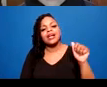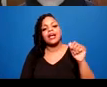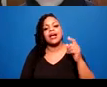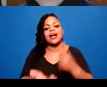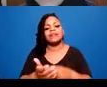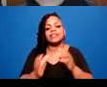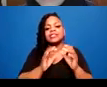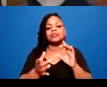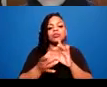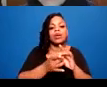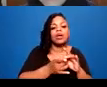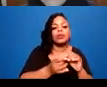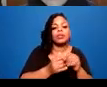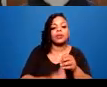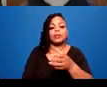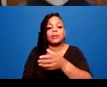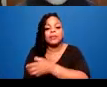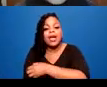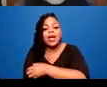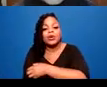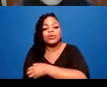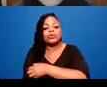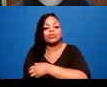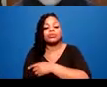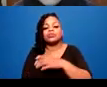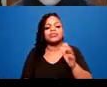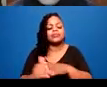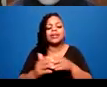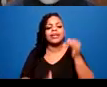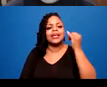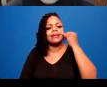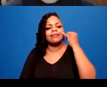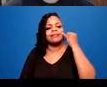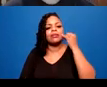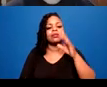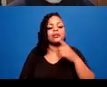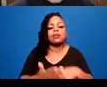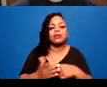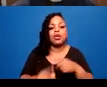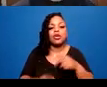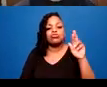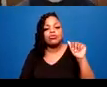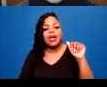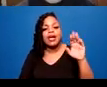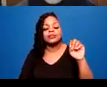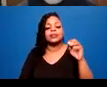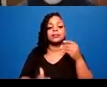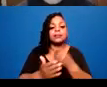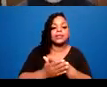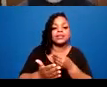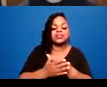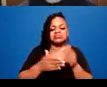or cultural or around ableism or transphobia, it's about building the vocabulary